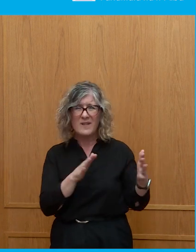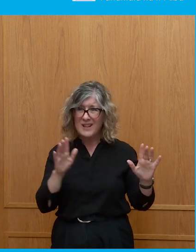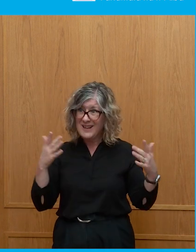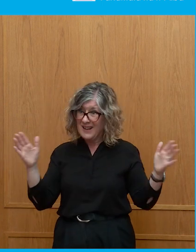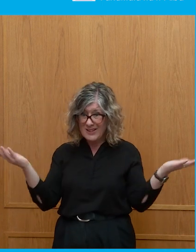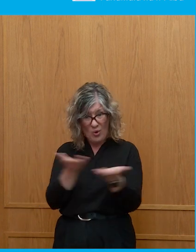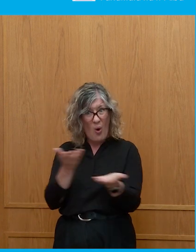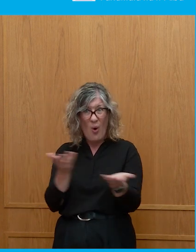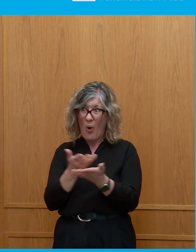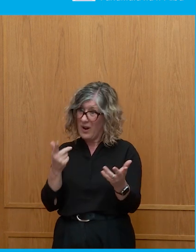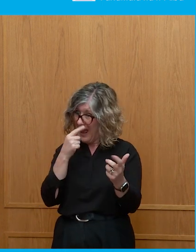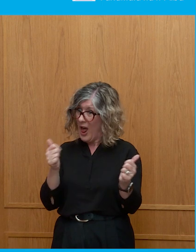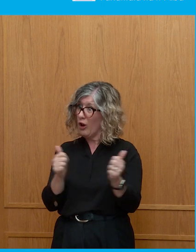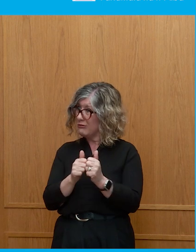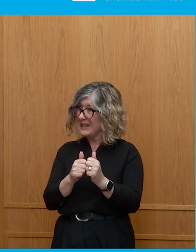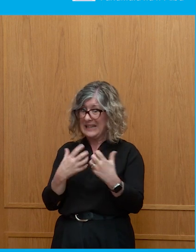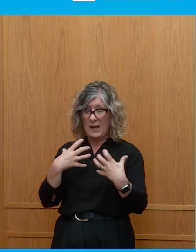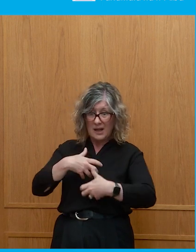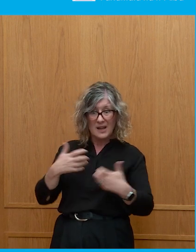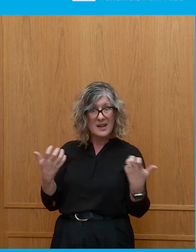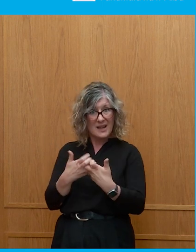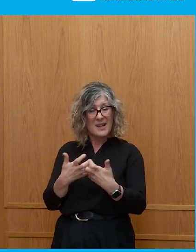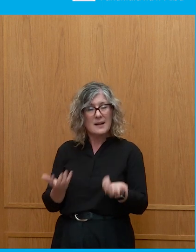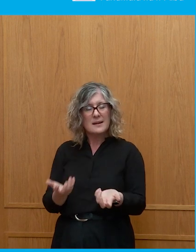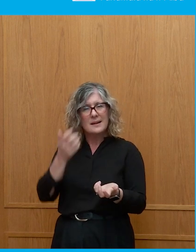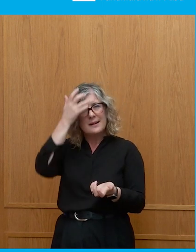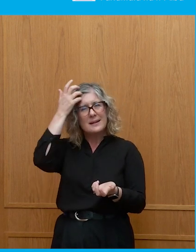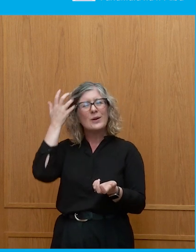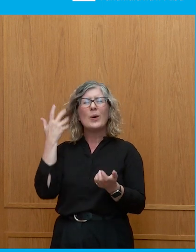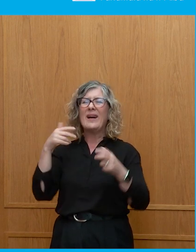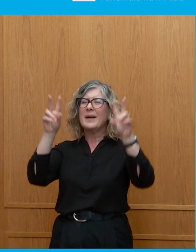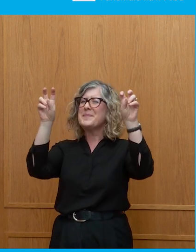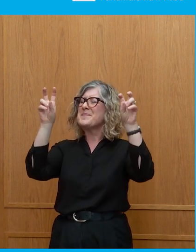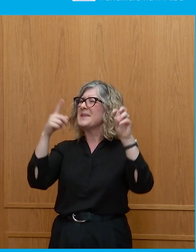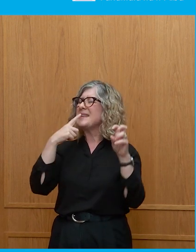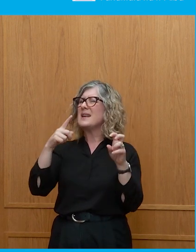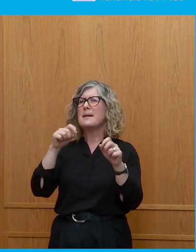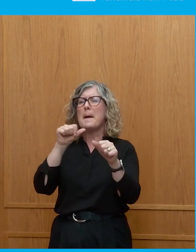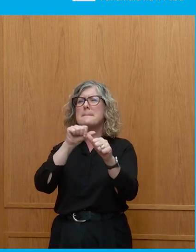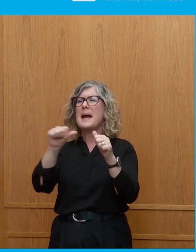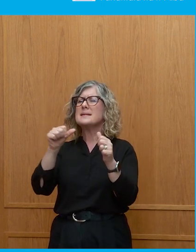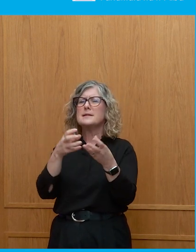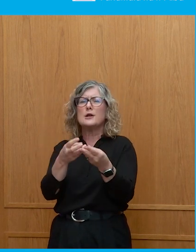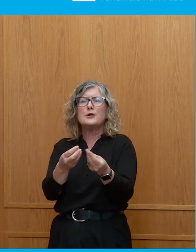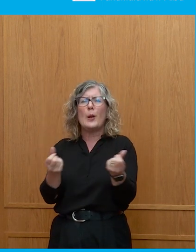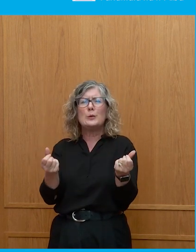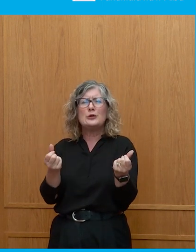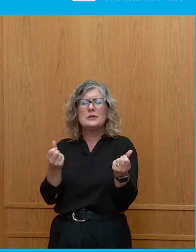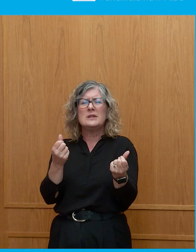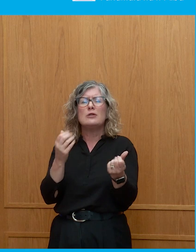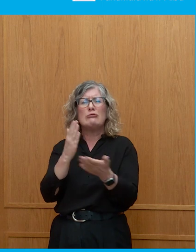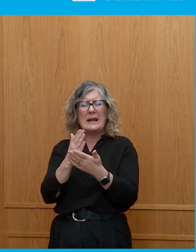other. You know, there's a sort of saying if the best solution is one in which neither party is really happy,